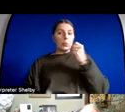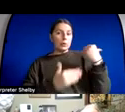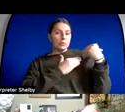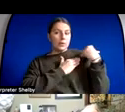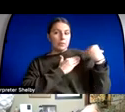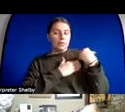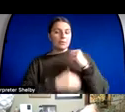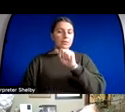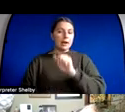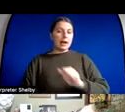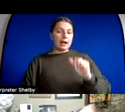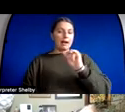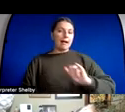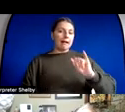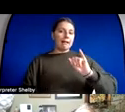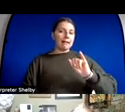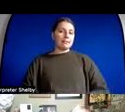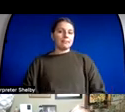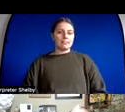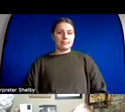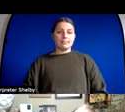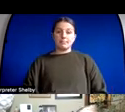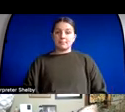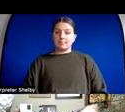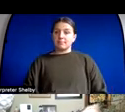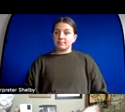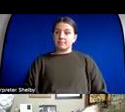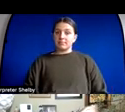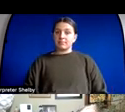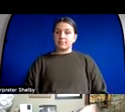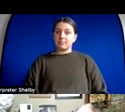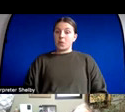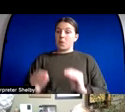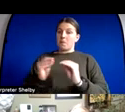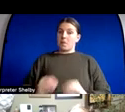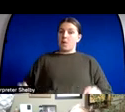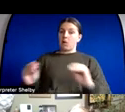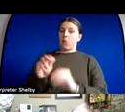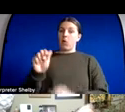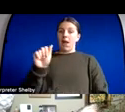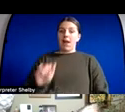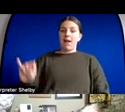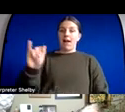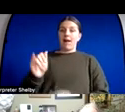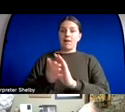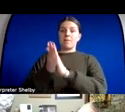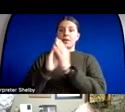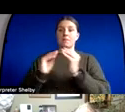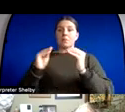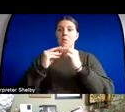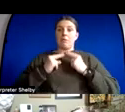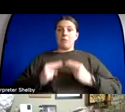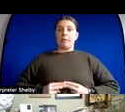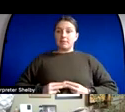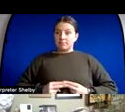more and more they're requiring the capabilities that people have and are often acting as an agent for